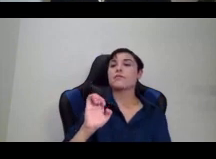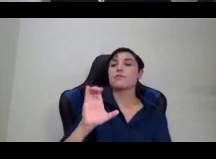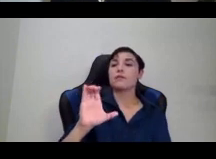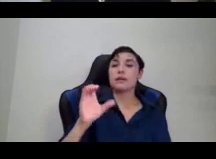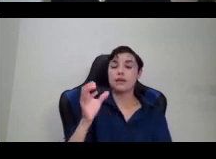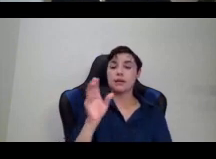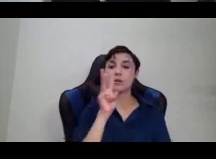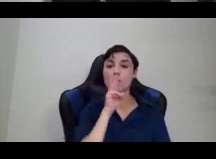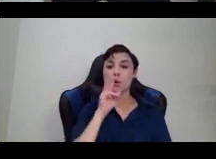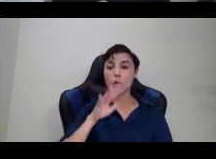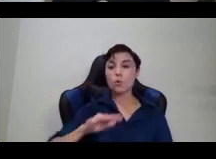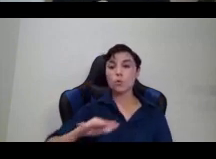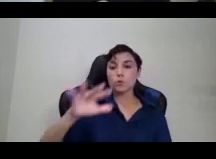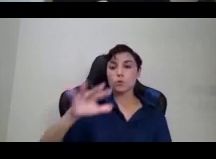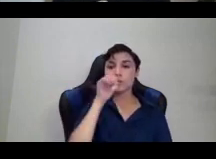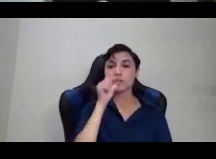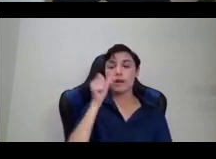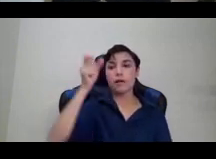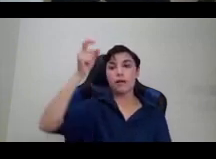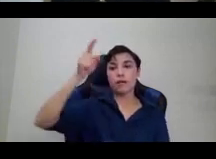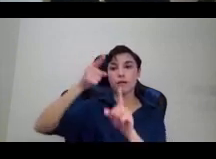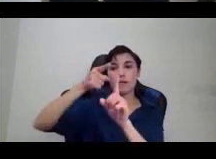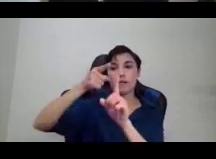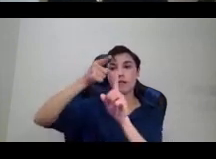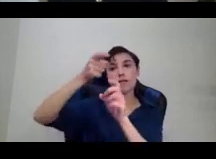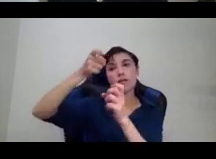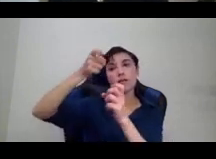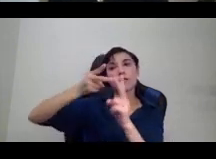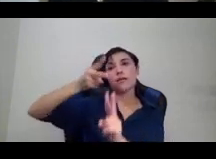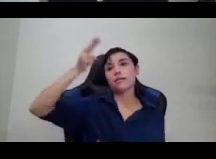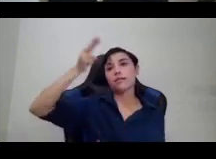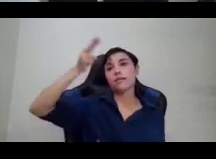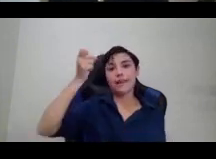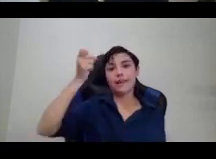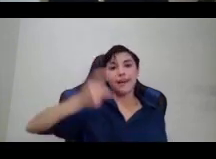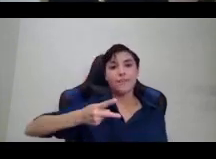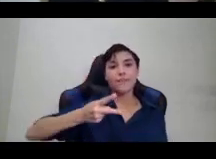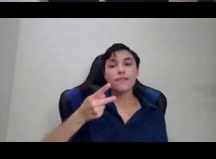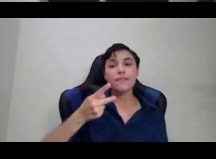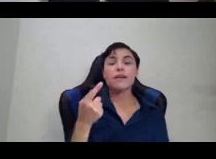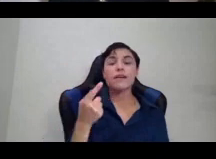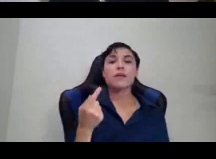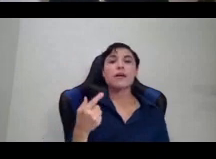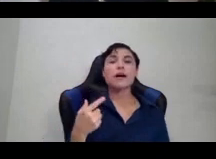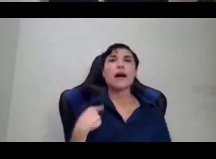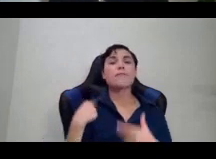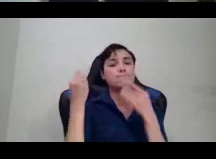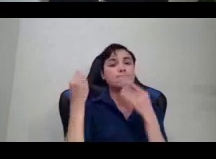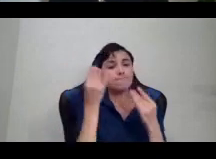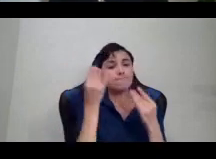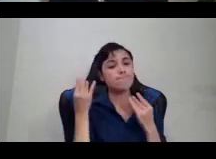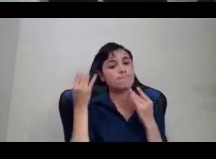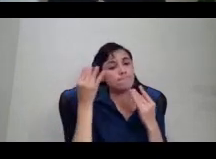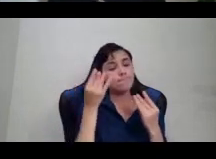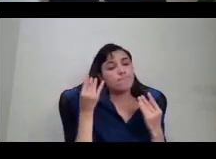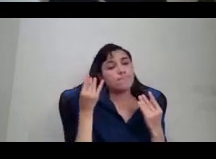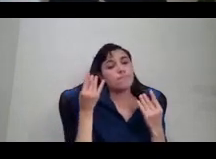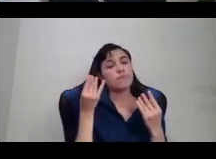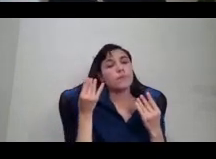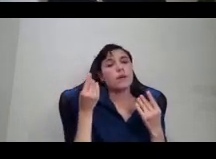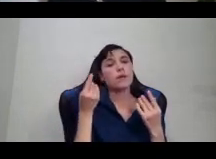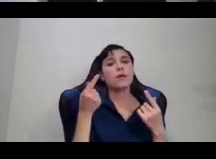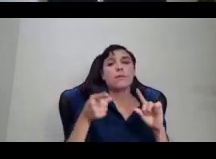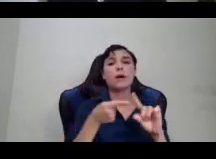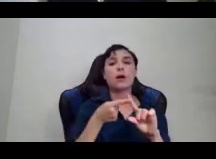it, the more I thought about Pacific Islander organizers who talk about and indigenous organizers from the Pacific